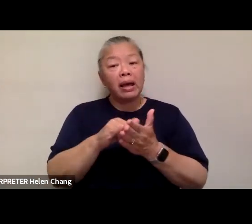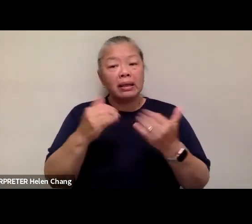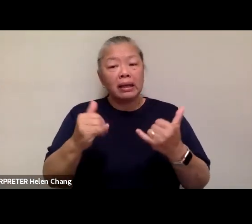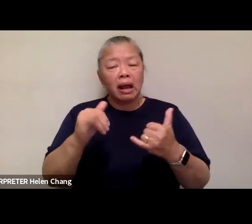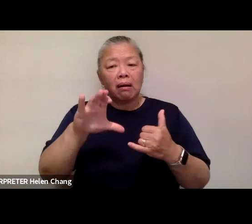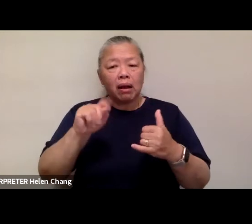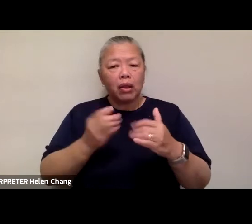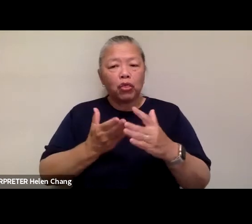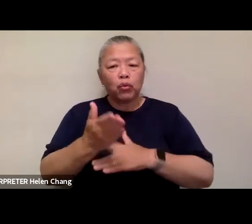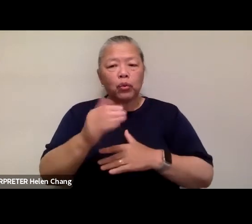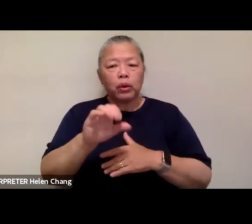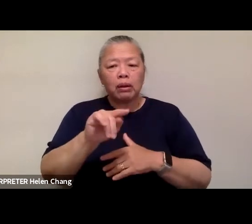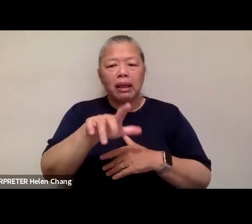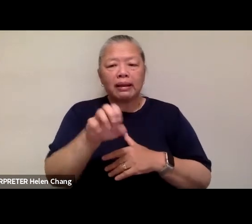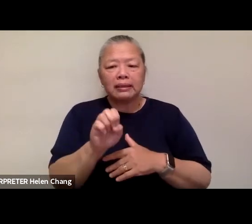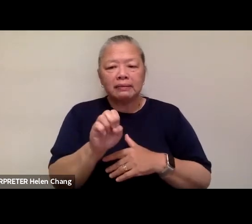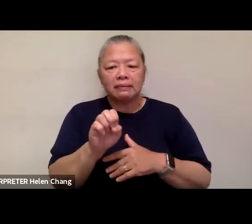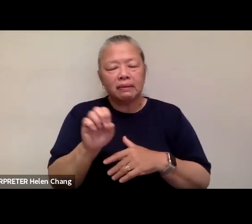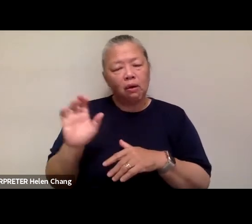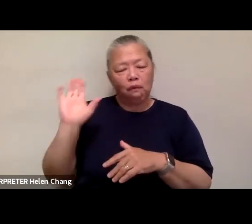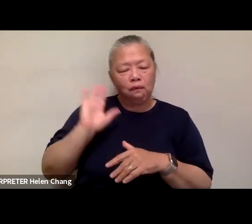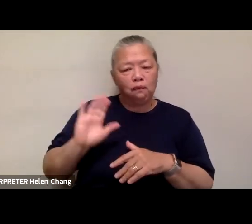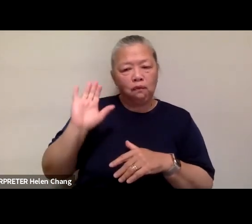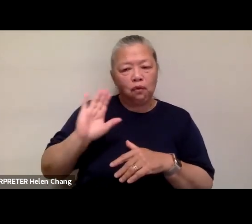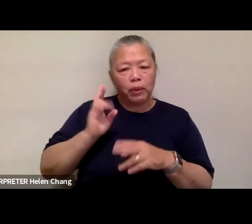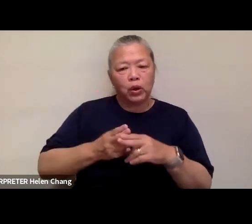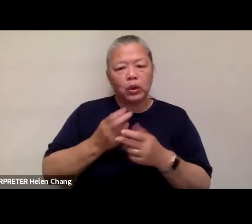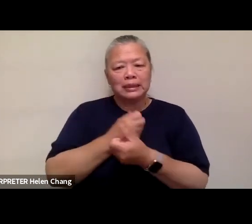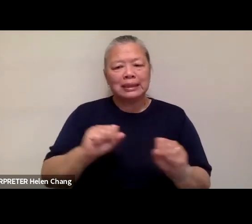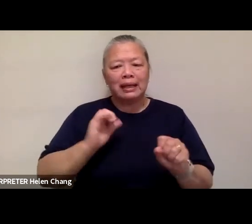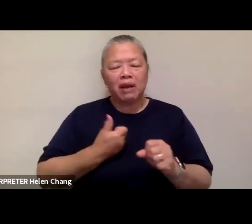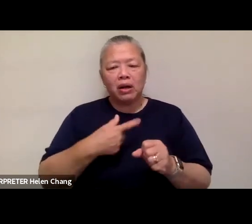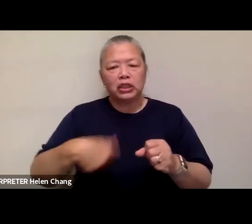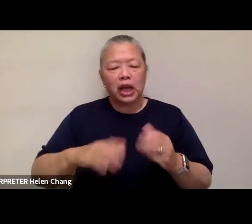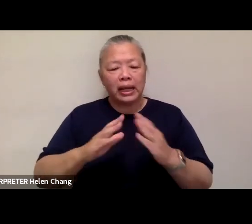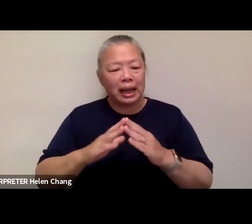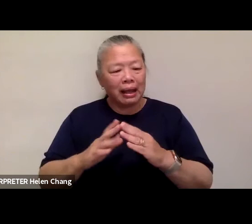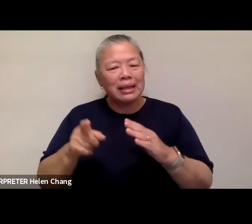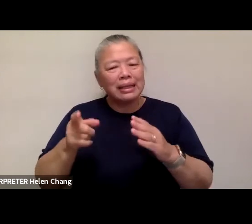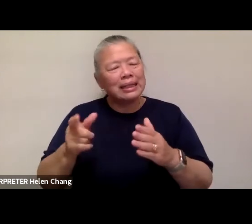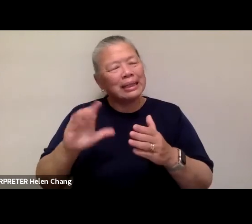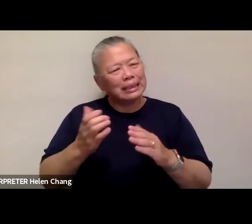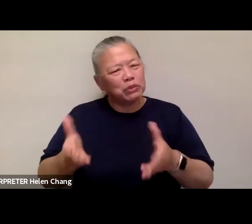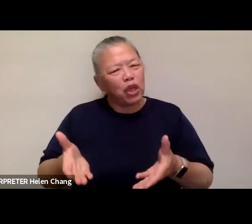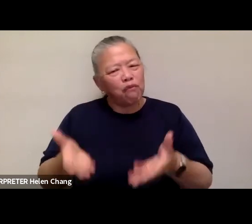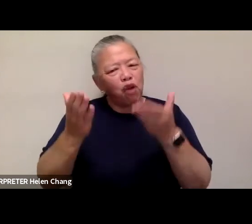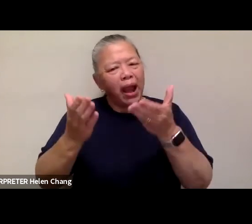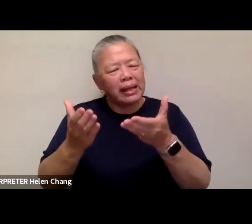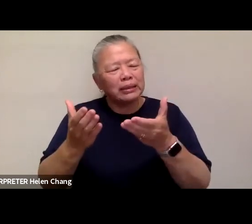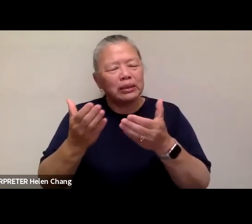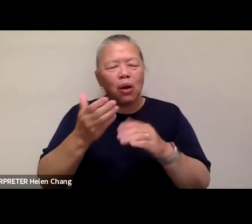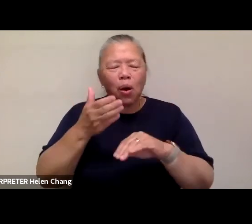Collective, formerly Save Our Chinatowns has raised seems like over $70